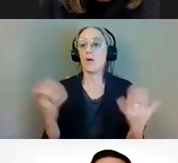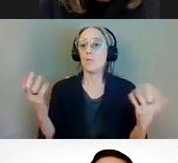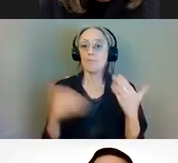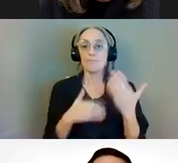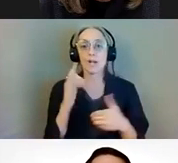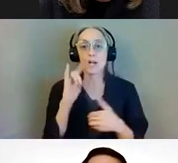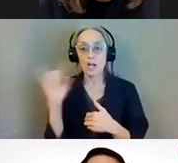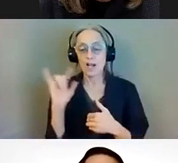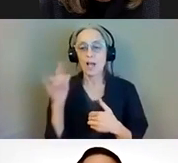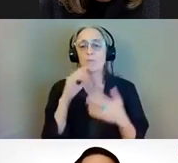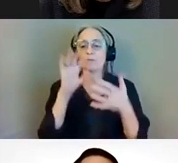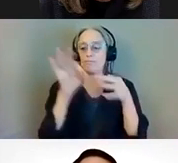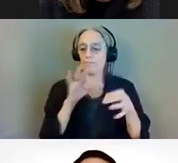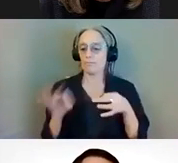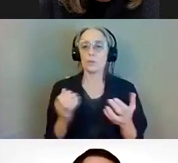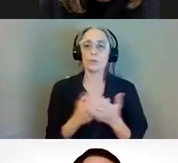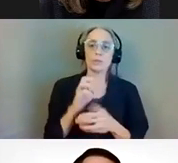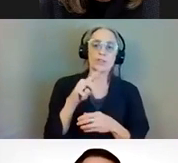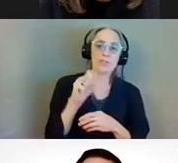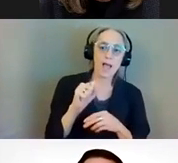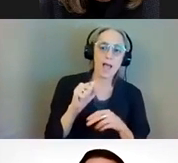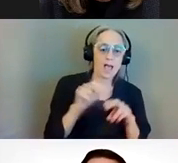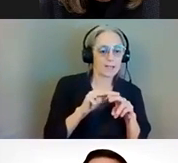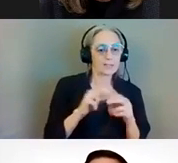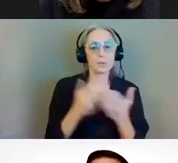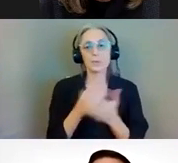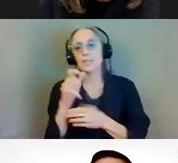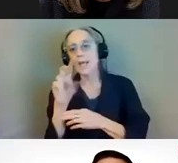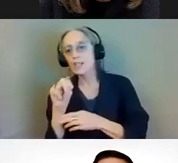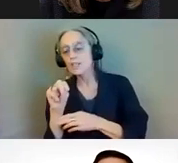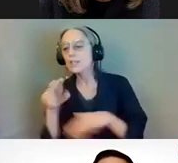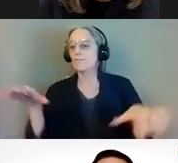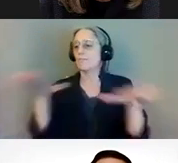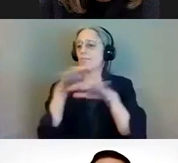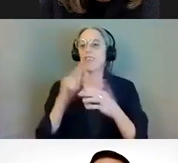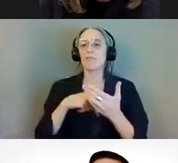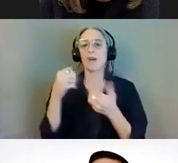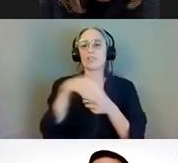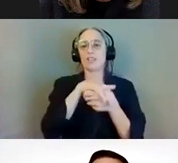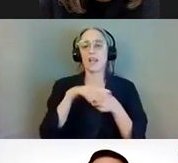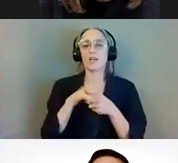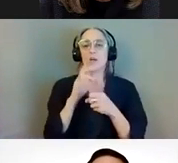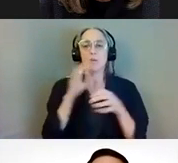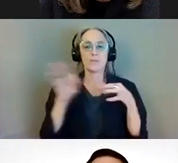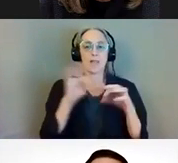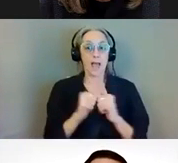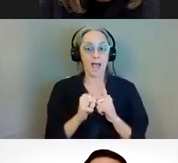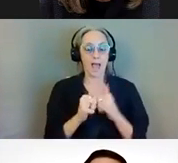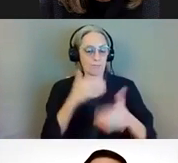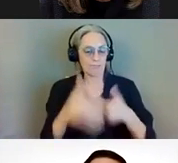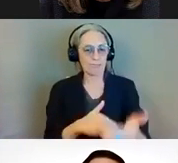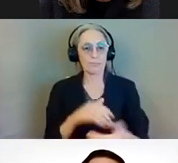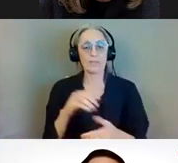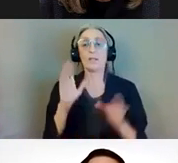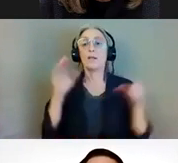new tracks and new stations in the project area. So we're going to turn our attention to the stage a